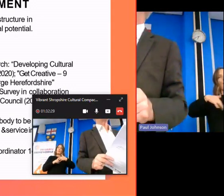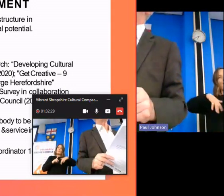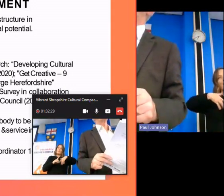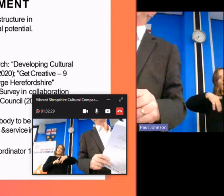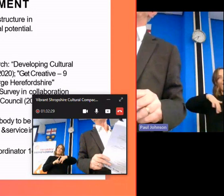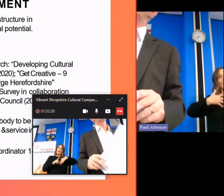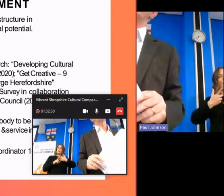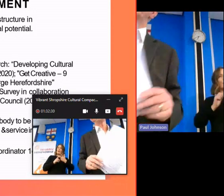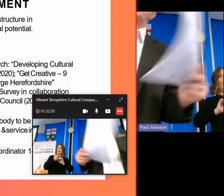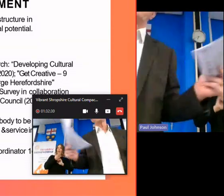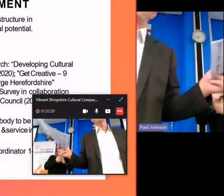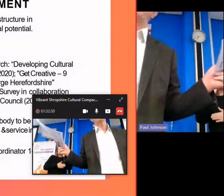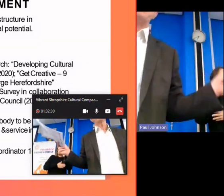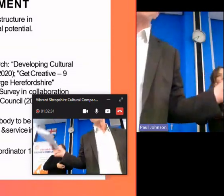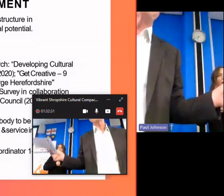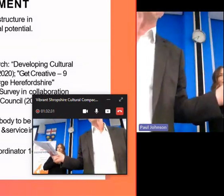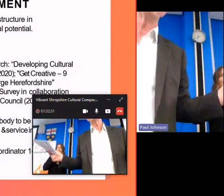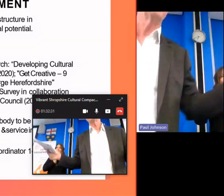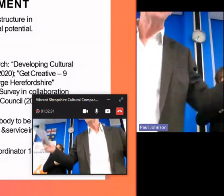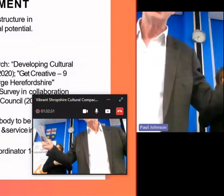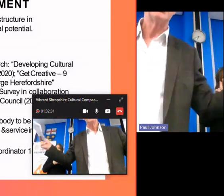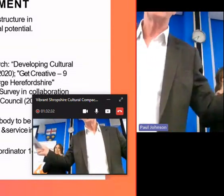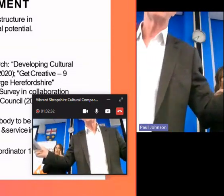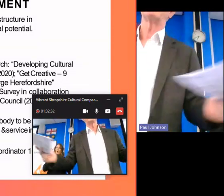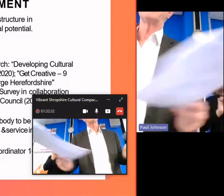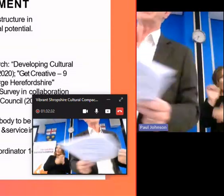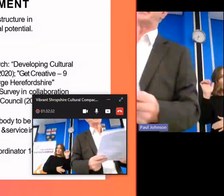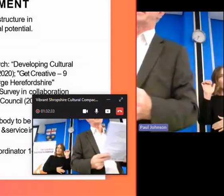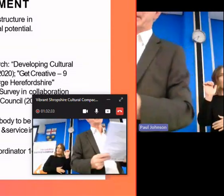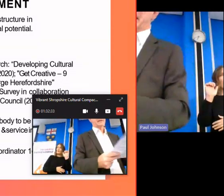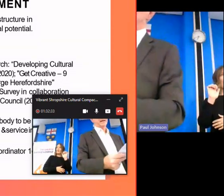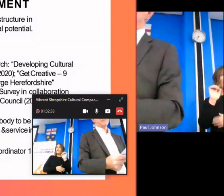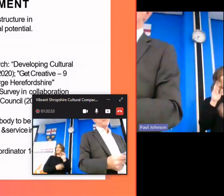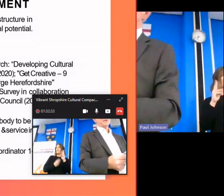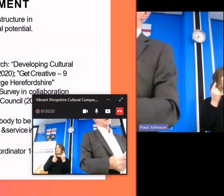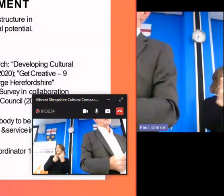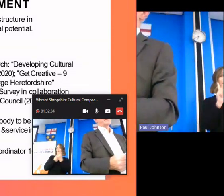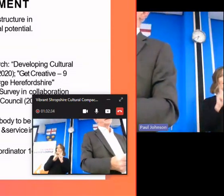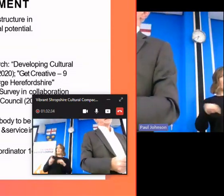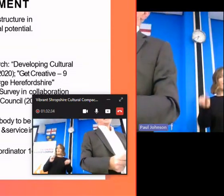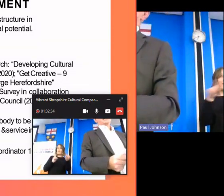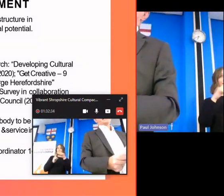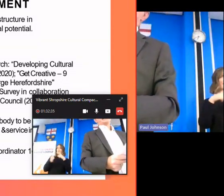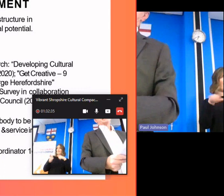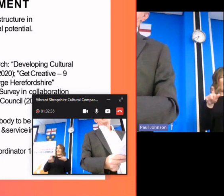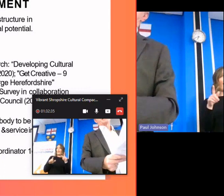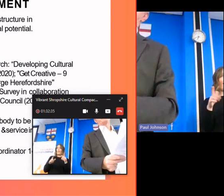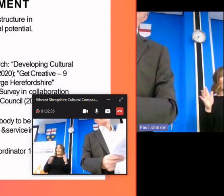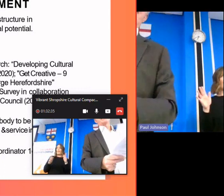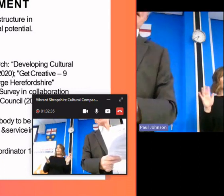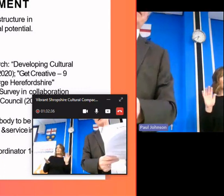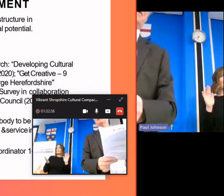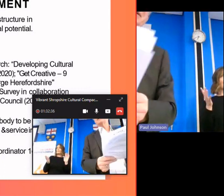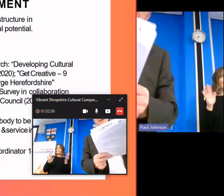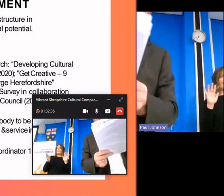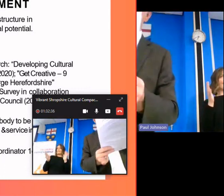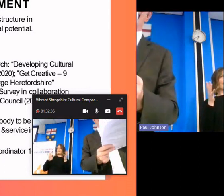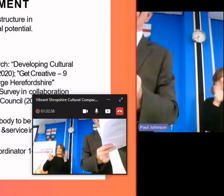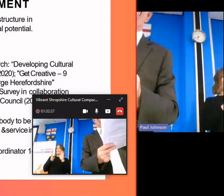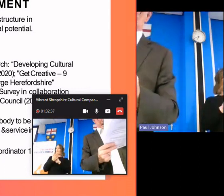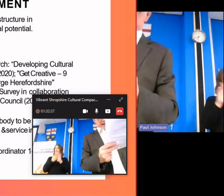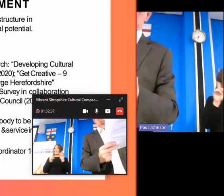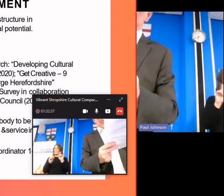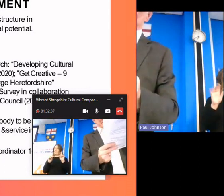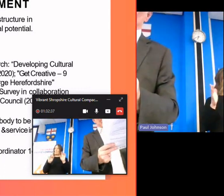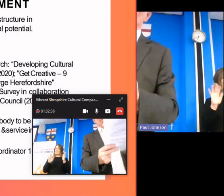culture um which is still for many people uh really uh um you know a a very vague term